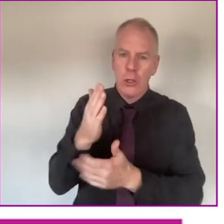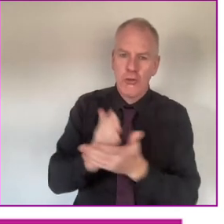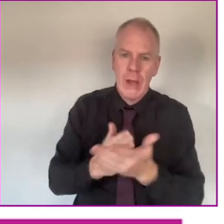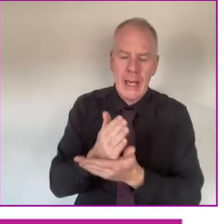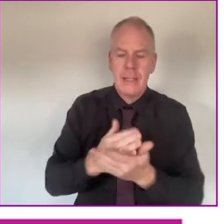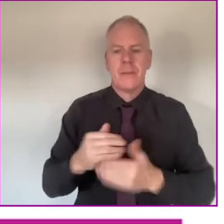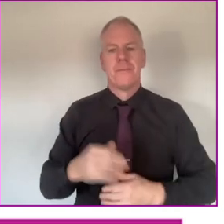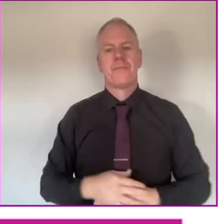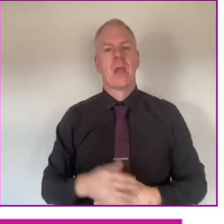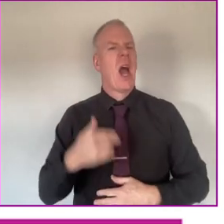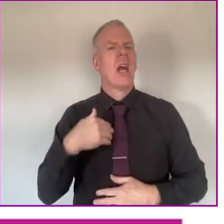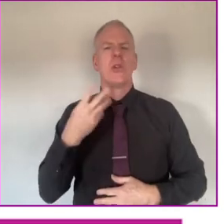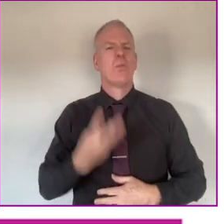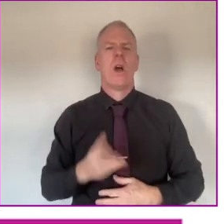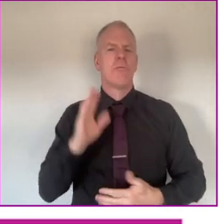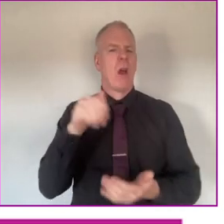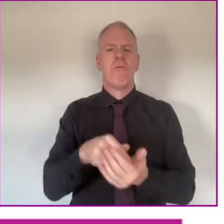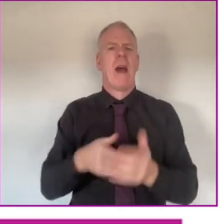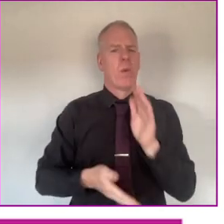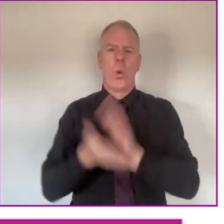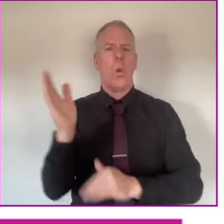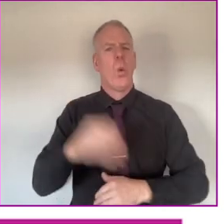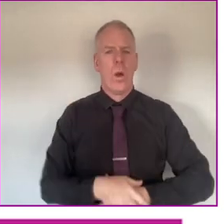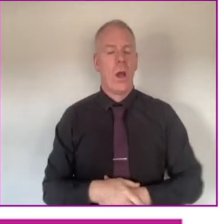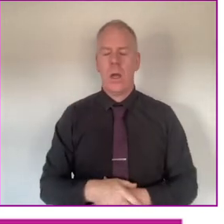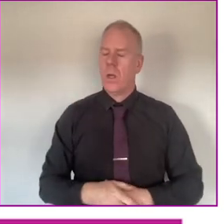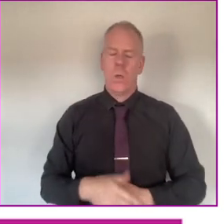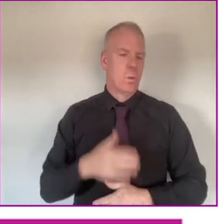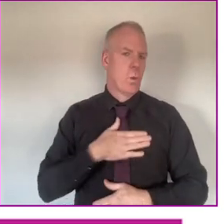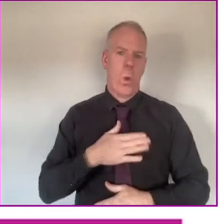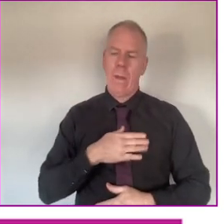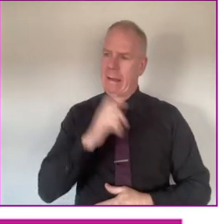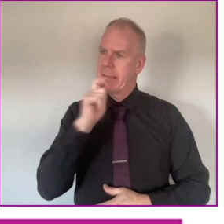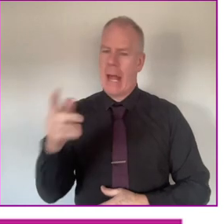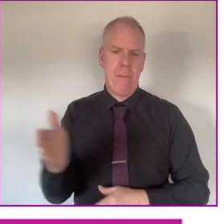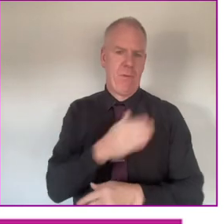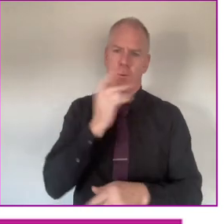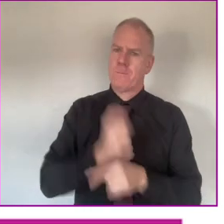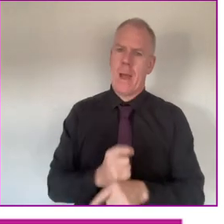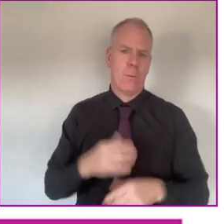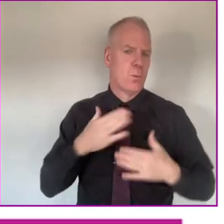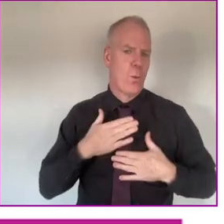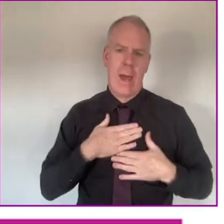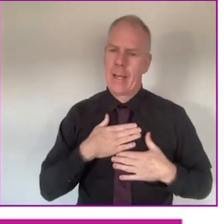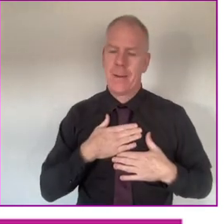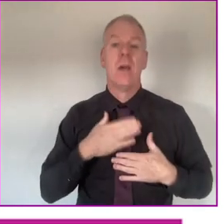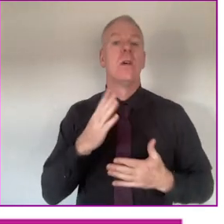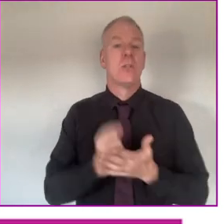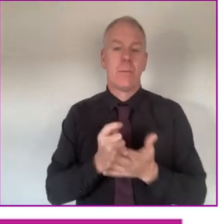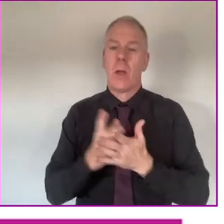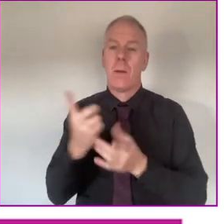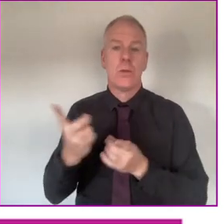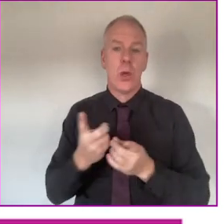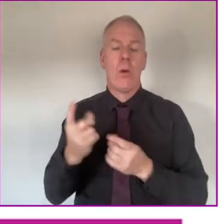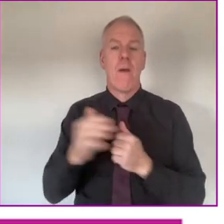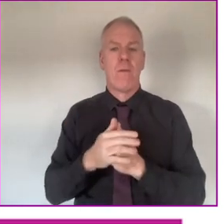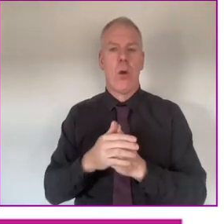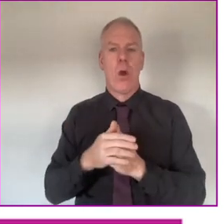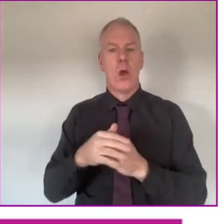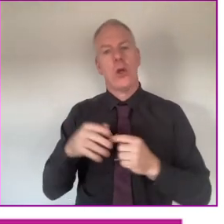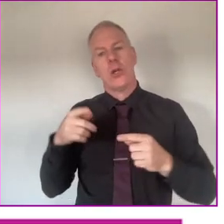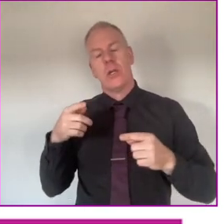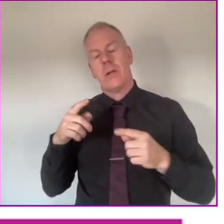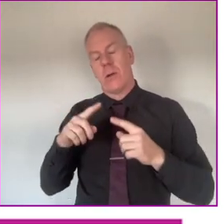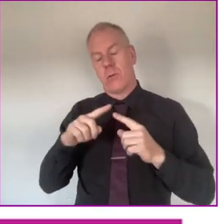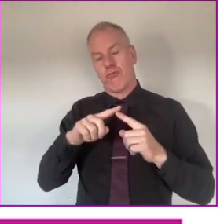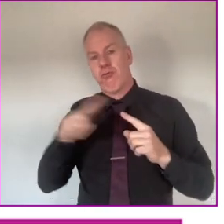which I think, you know, I'm one of the turn up and go, right, fraternity. I don't like giving notice. know, sometimes I'll do it particularly for